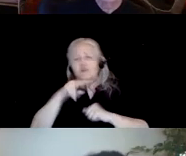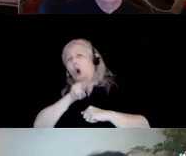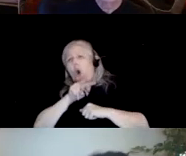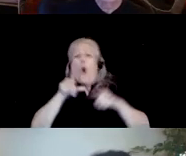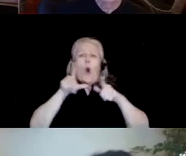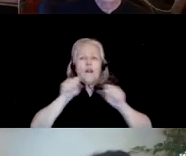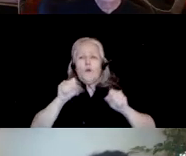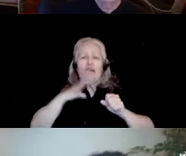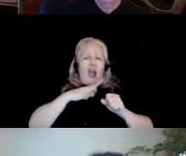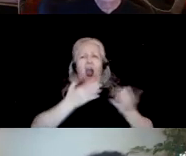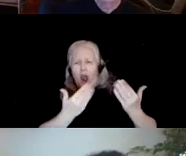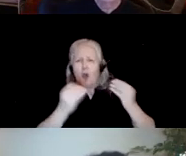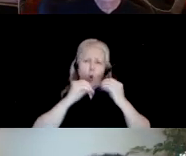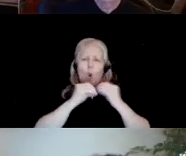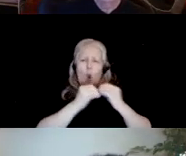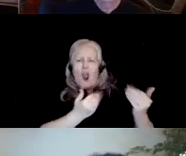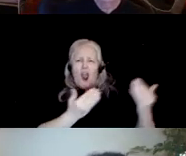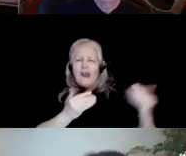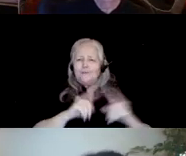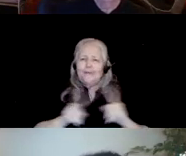do more of that and not, well, what is it?